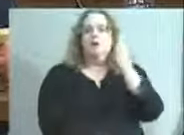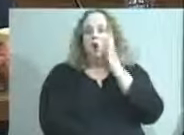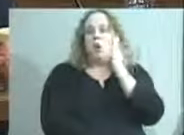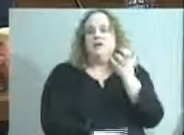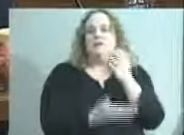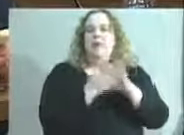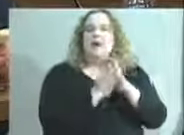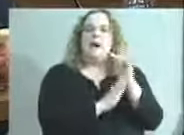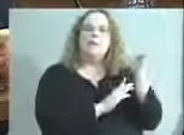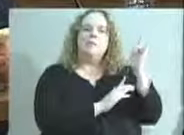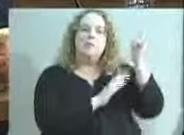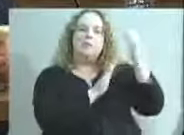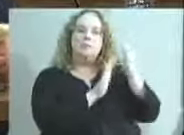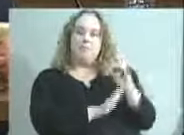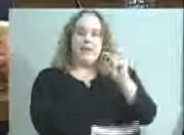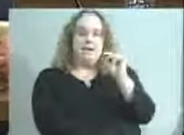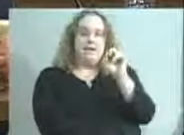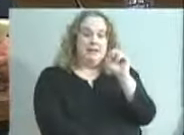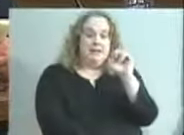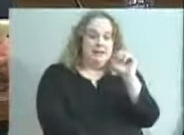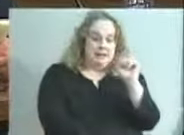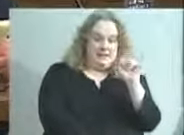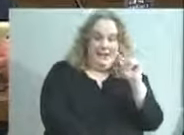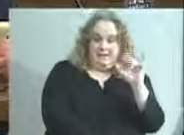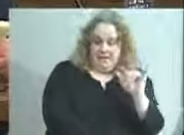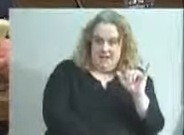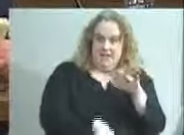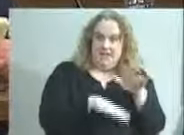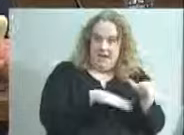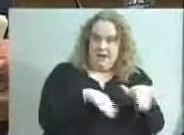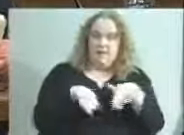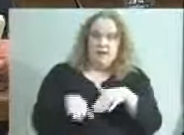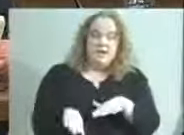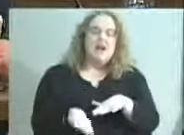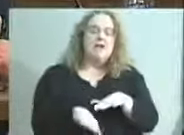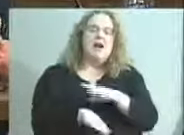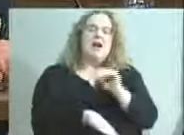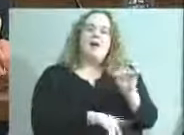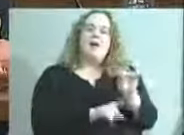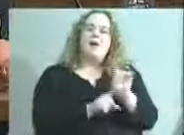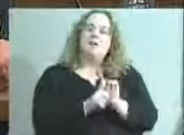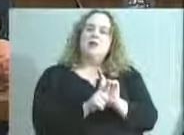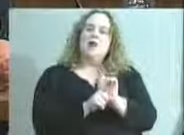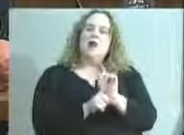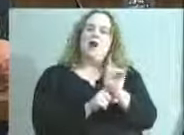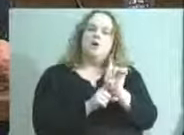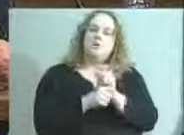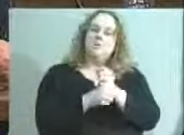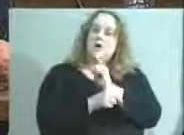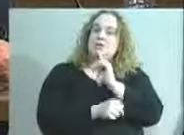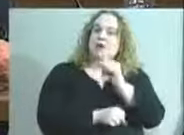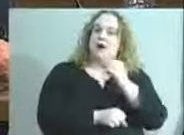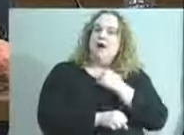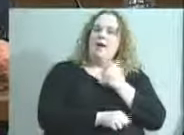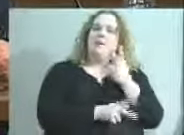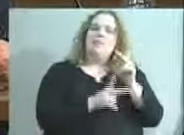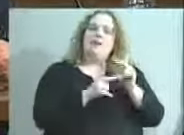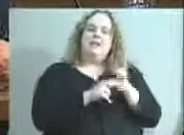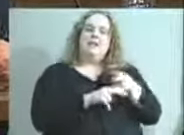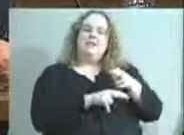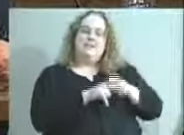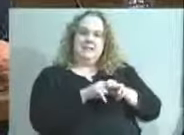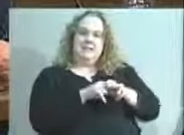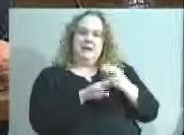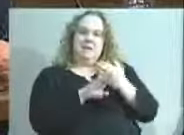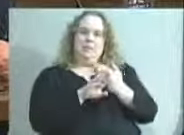quite a great hostess for me, and always made sure I had a seat in class before she